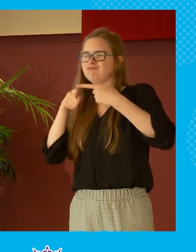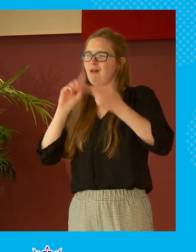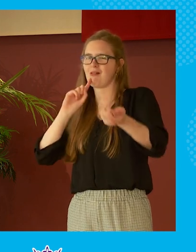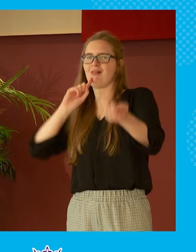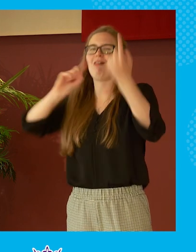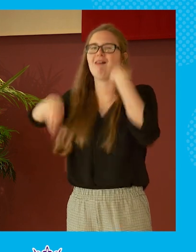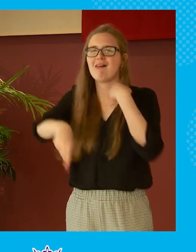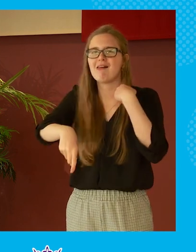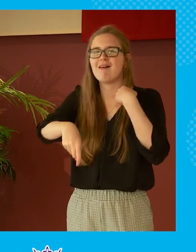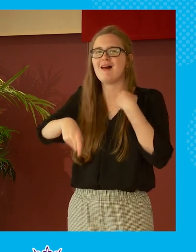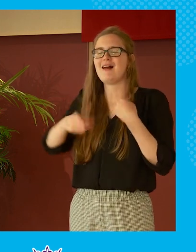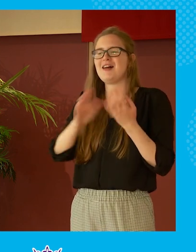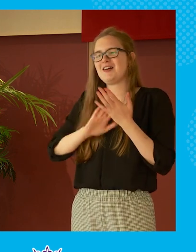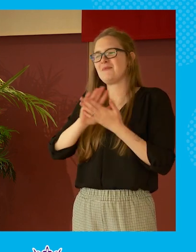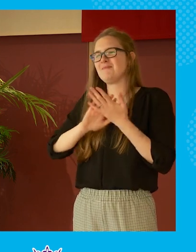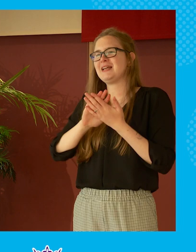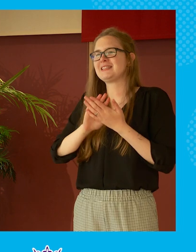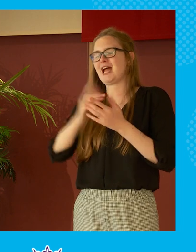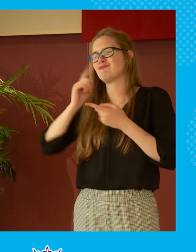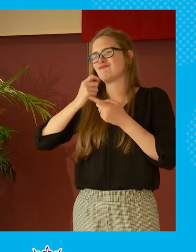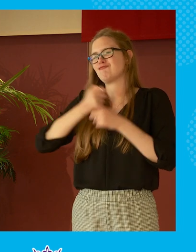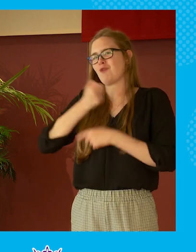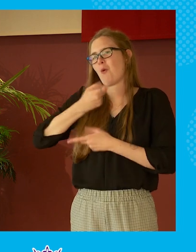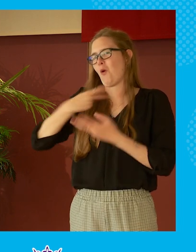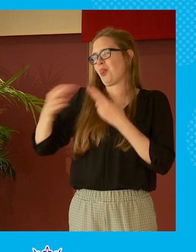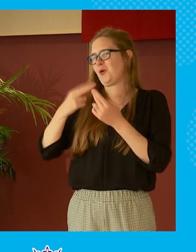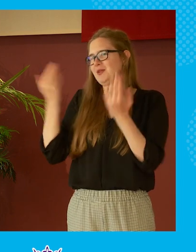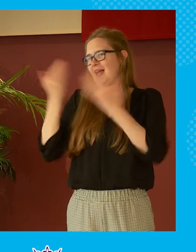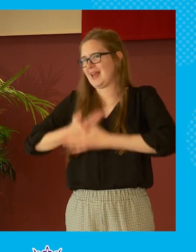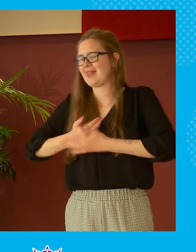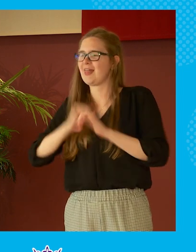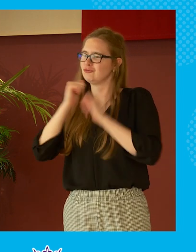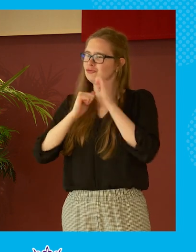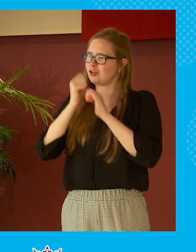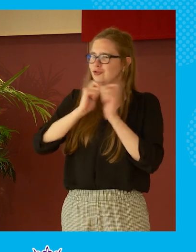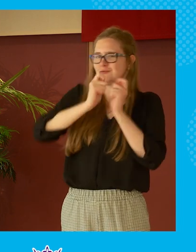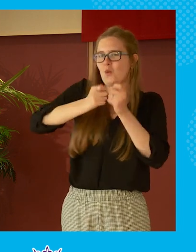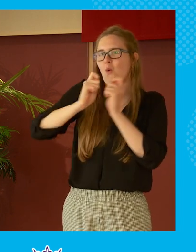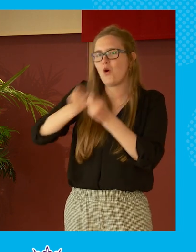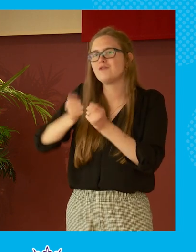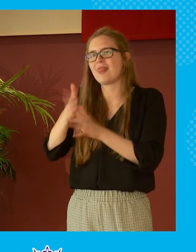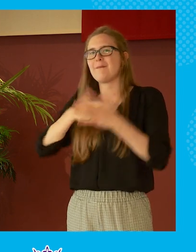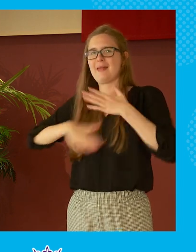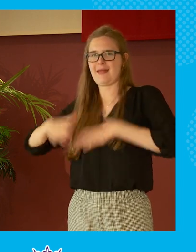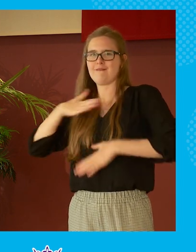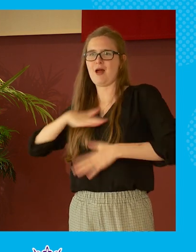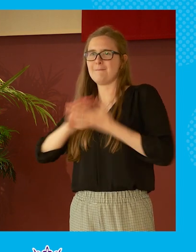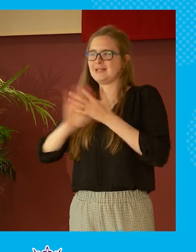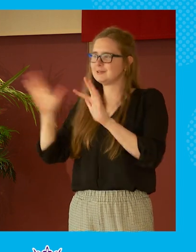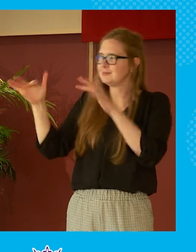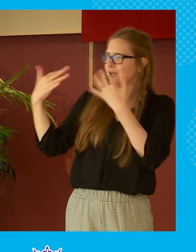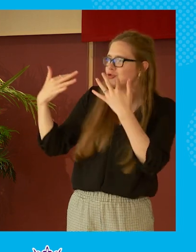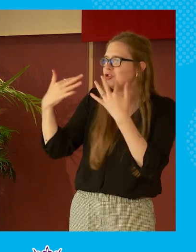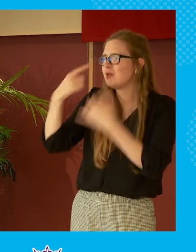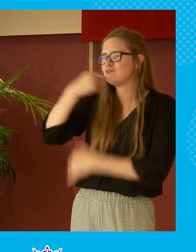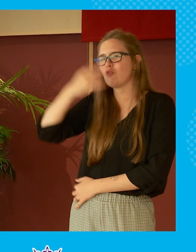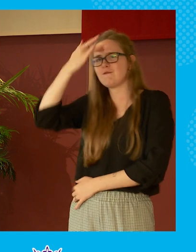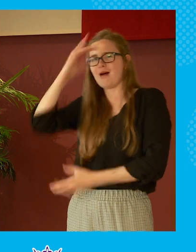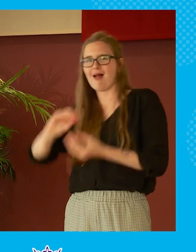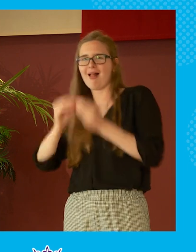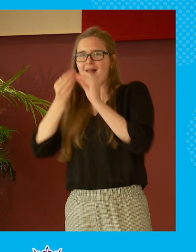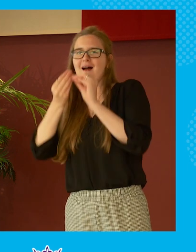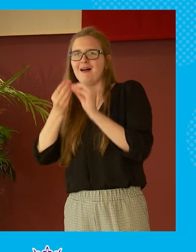with that and you'll and you'll have that reported the structure of reward which is you you get attention and you get profile